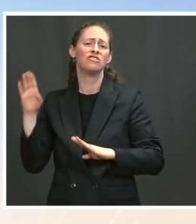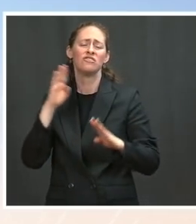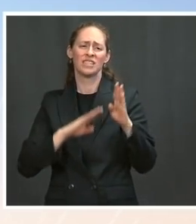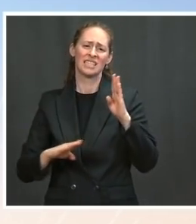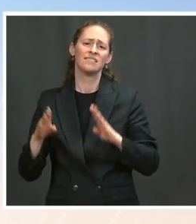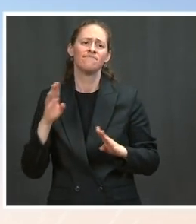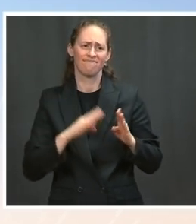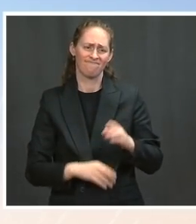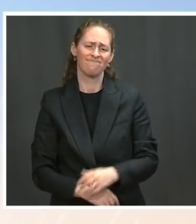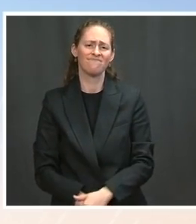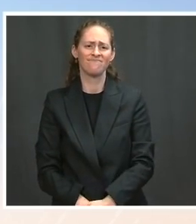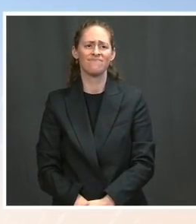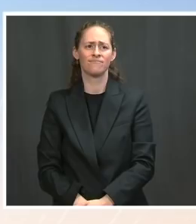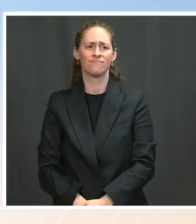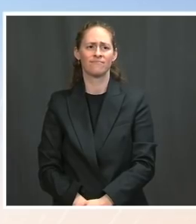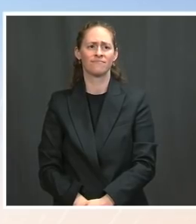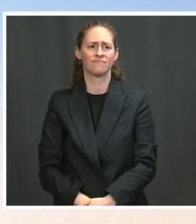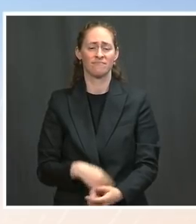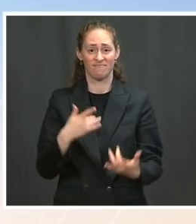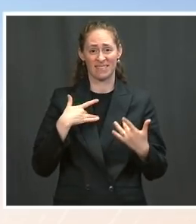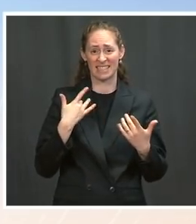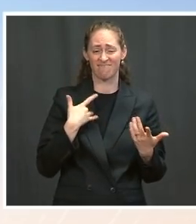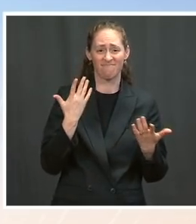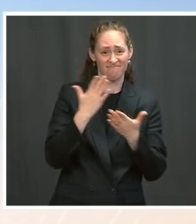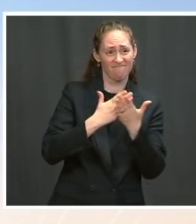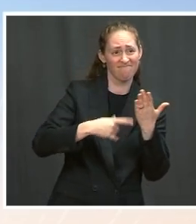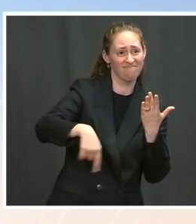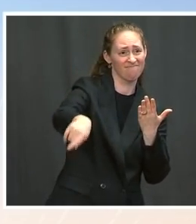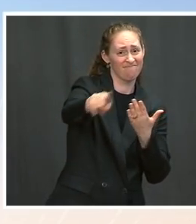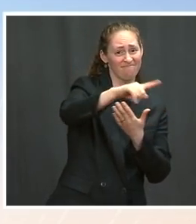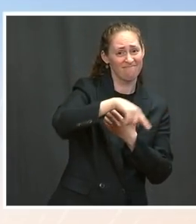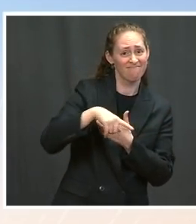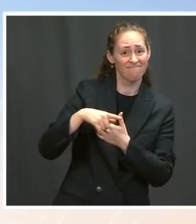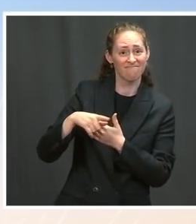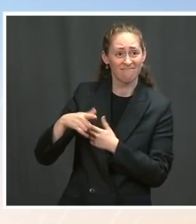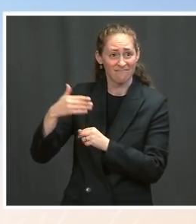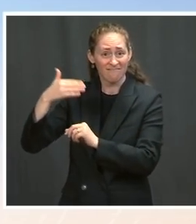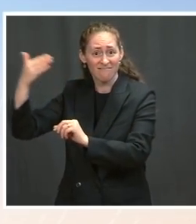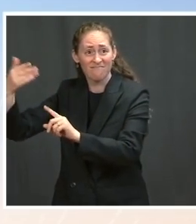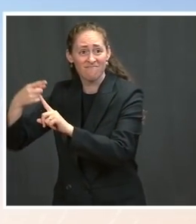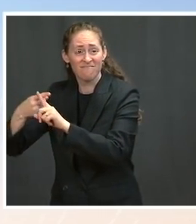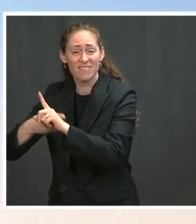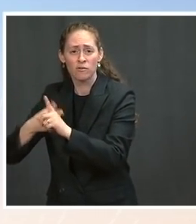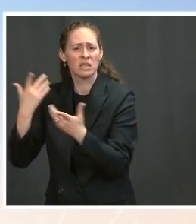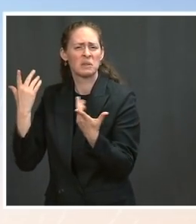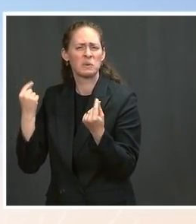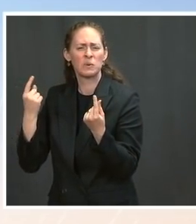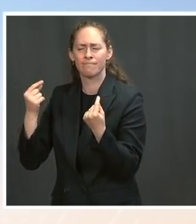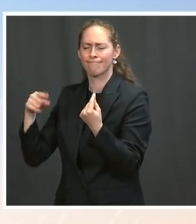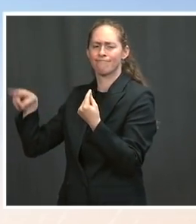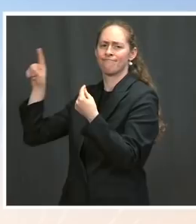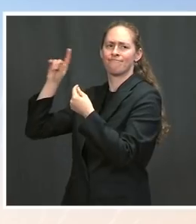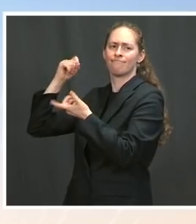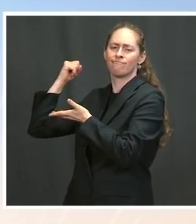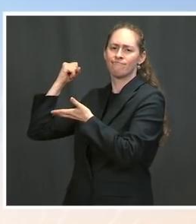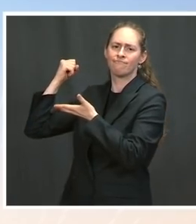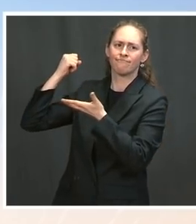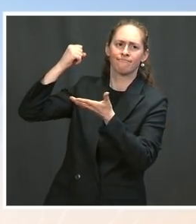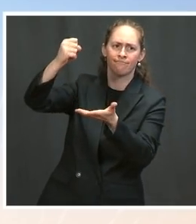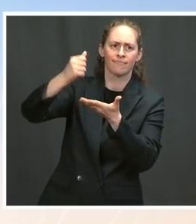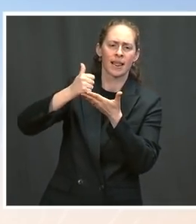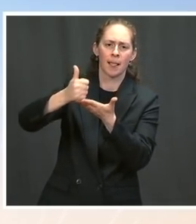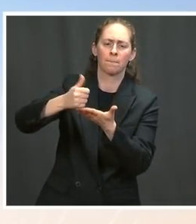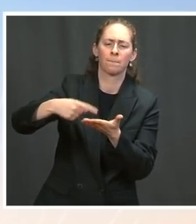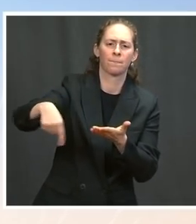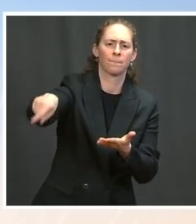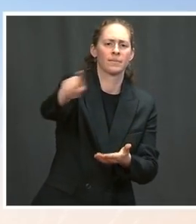next month's rent. So this is clearly critical to a large swath of people across the country. I have a little